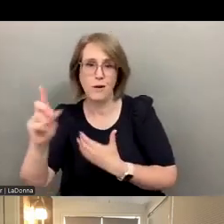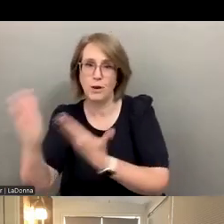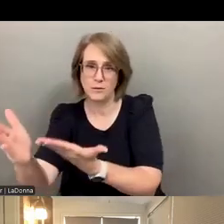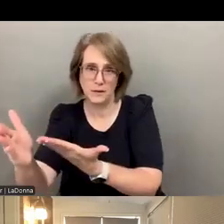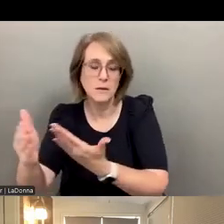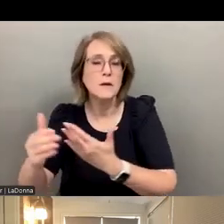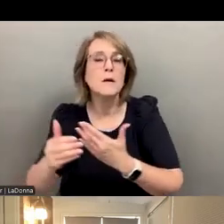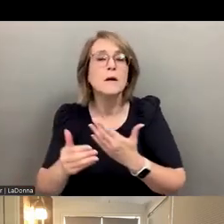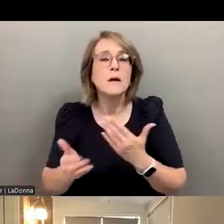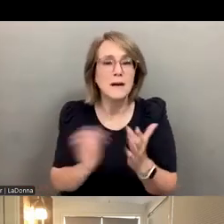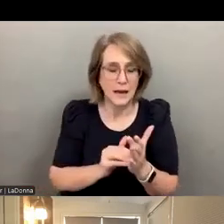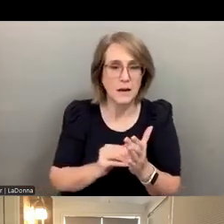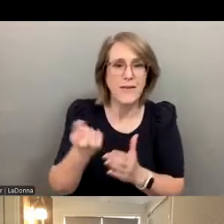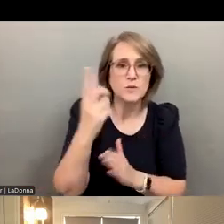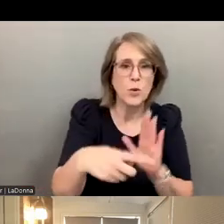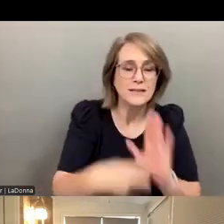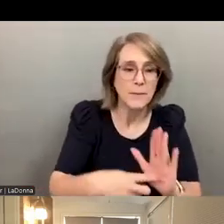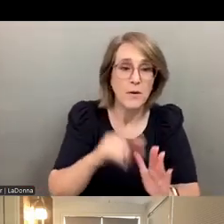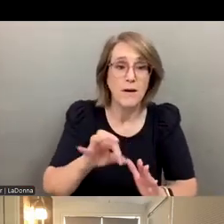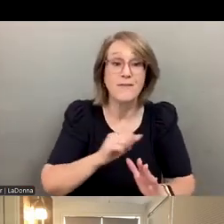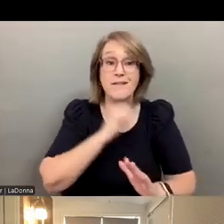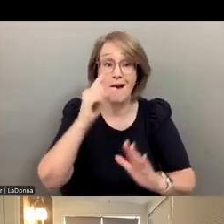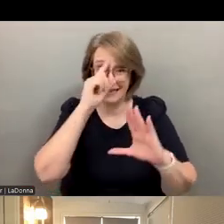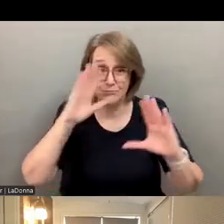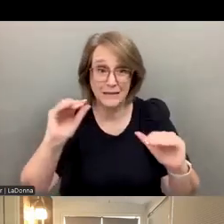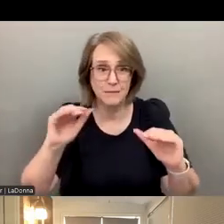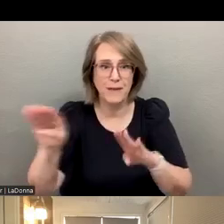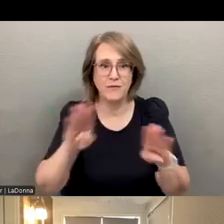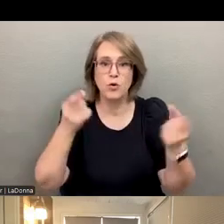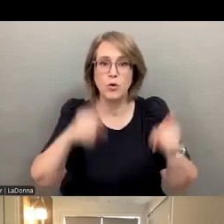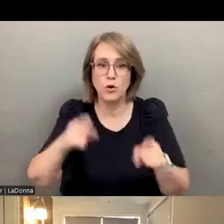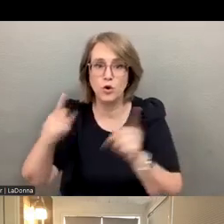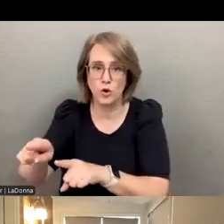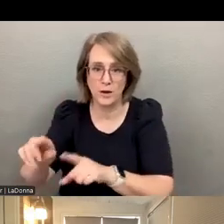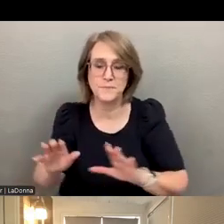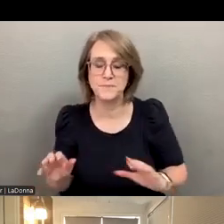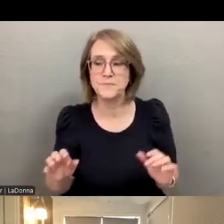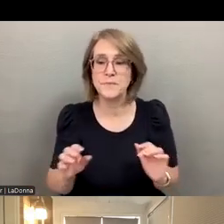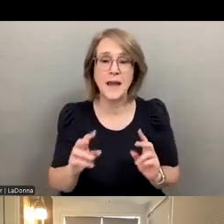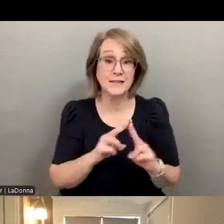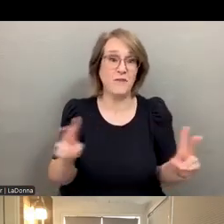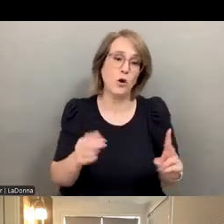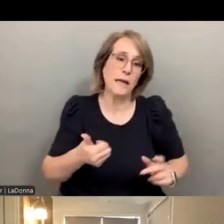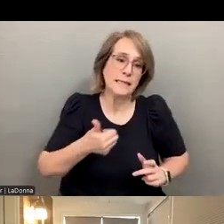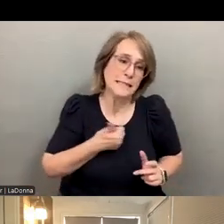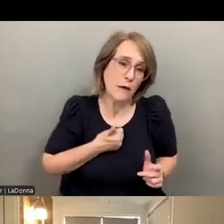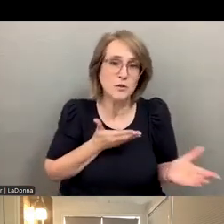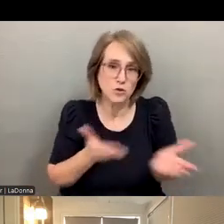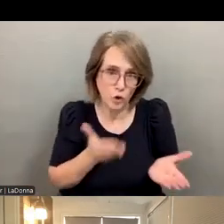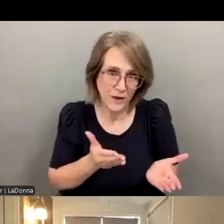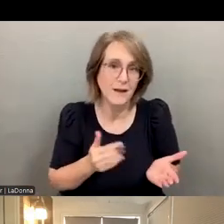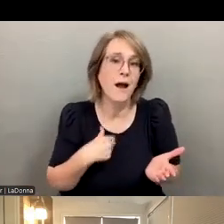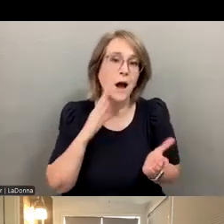But it's an example of unexpected behavior occurring. And then I will, as a very self-serving, I will point